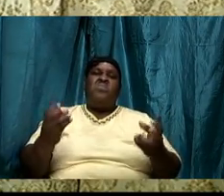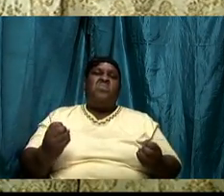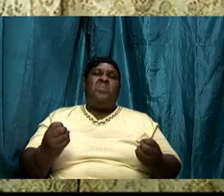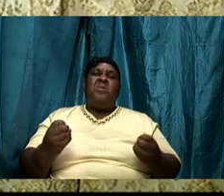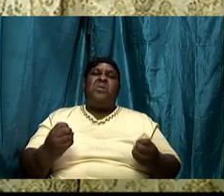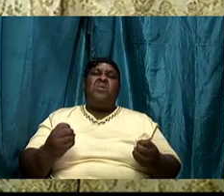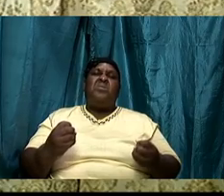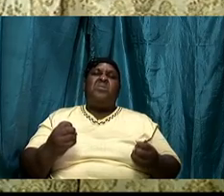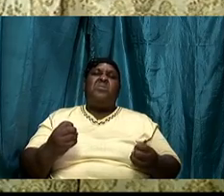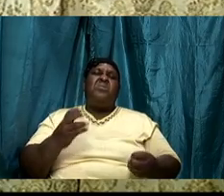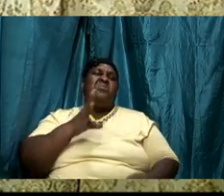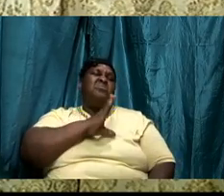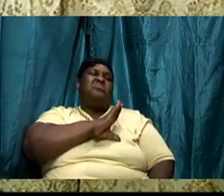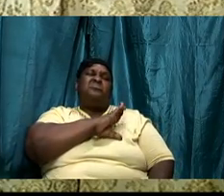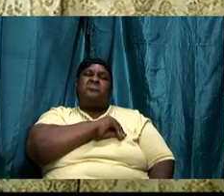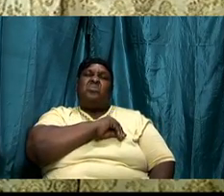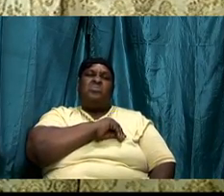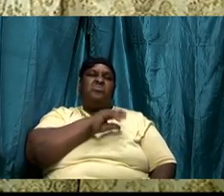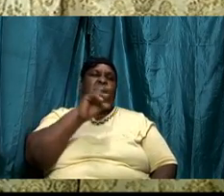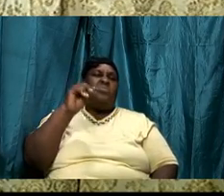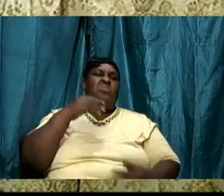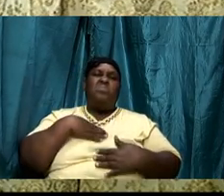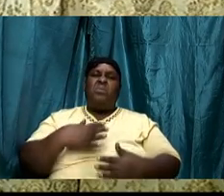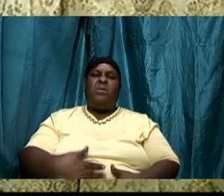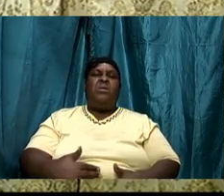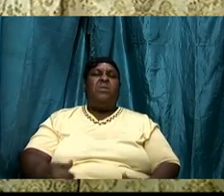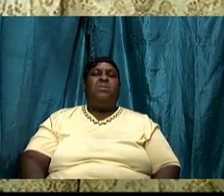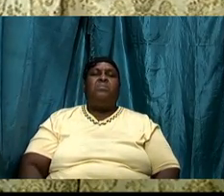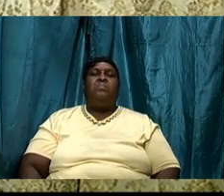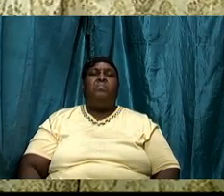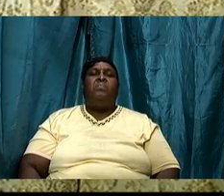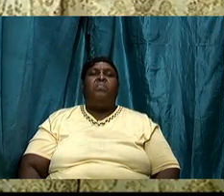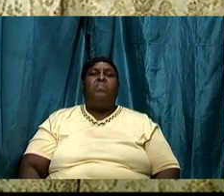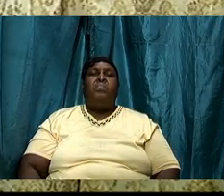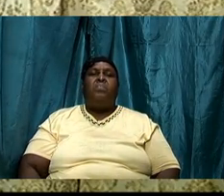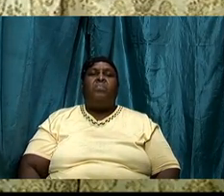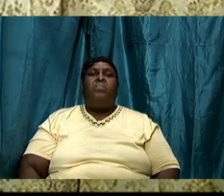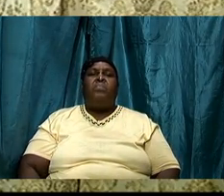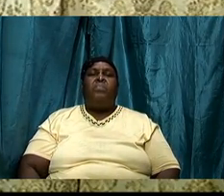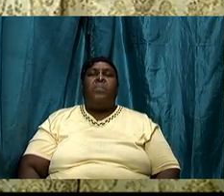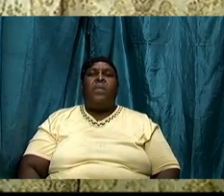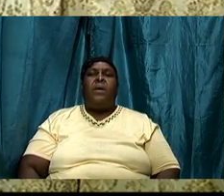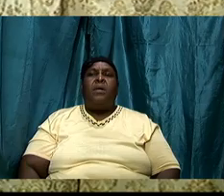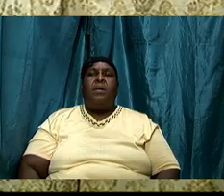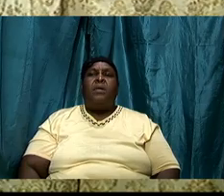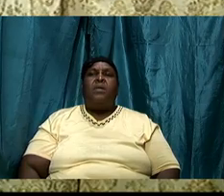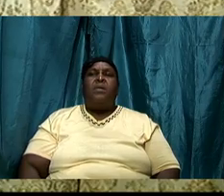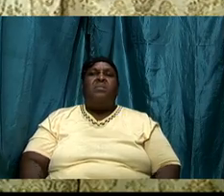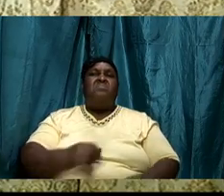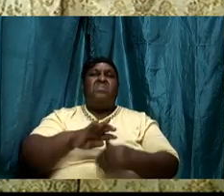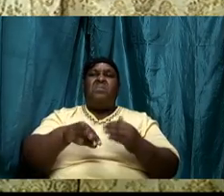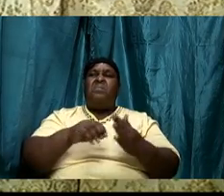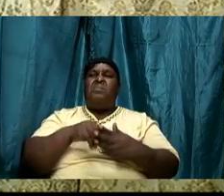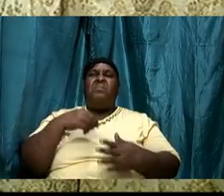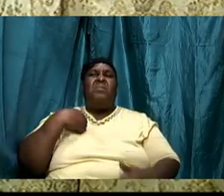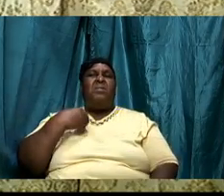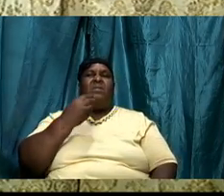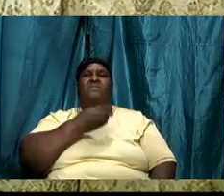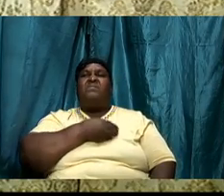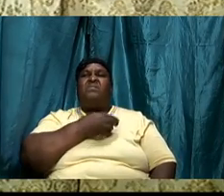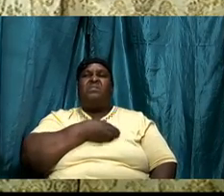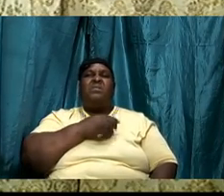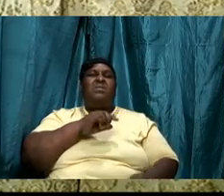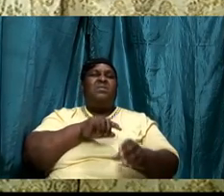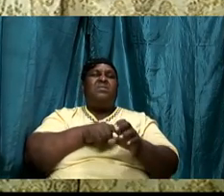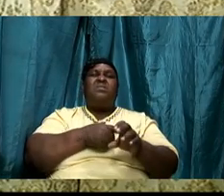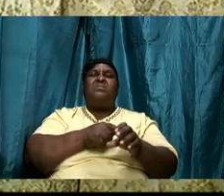but I just want to juke the bubble and let out some of the ear so that all of us can start